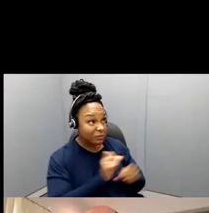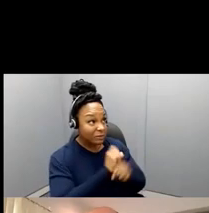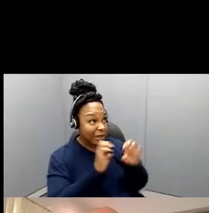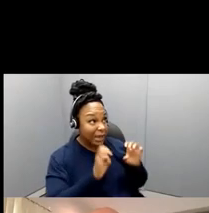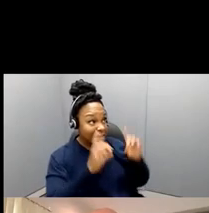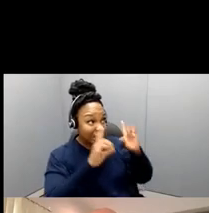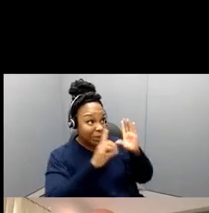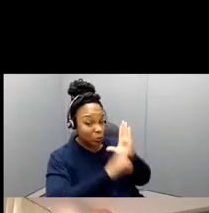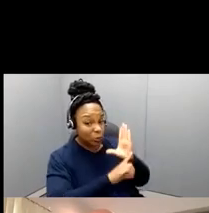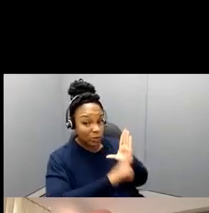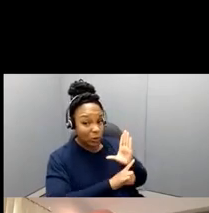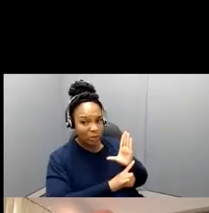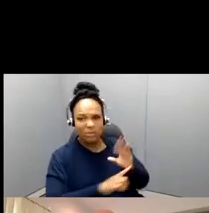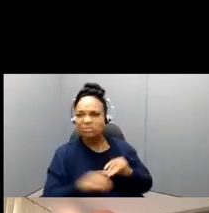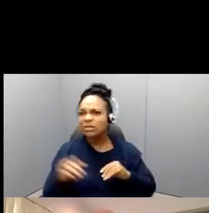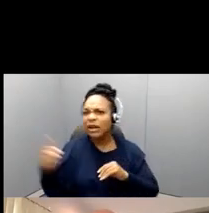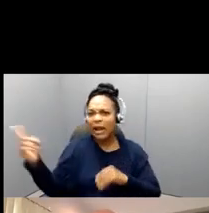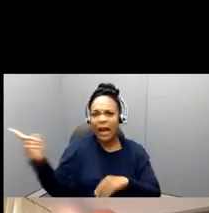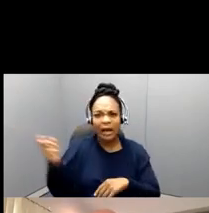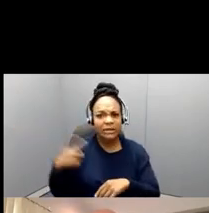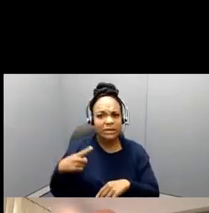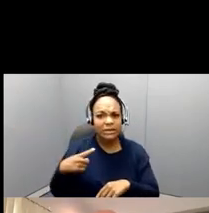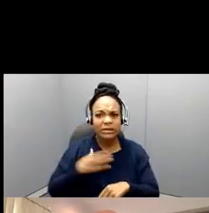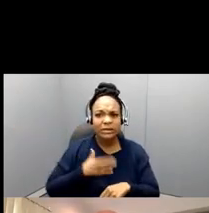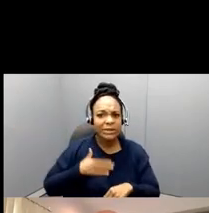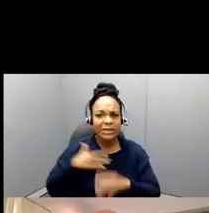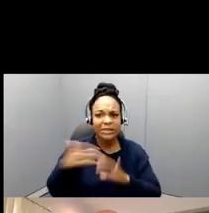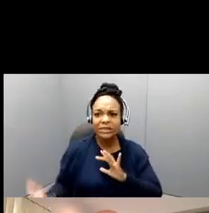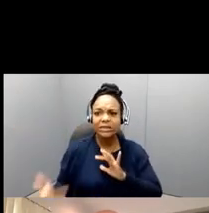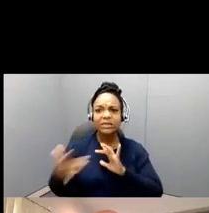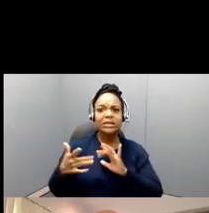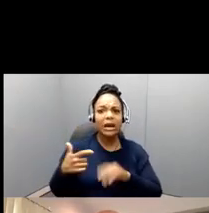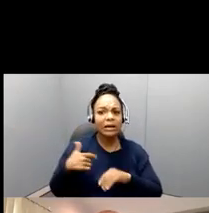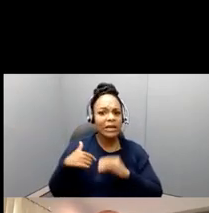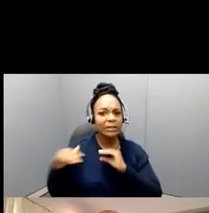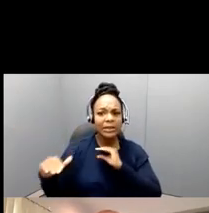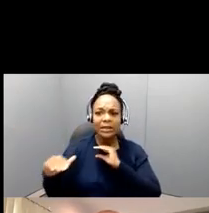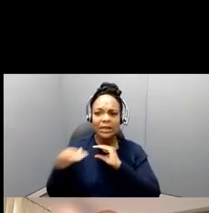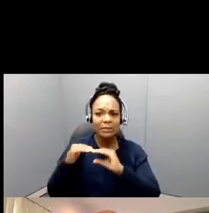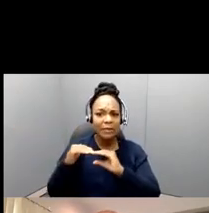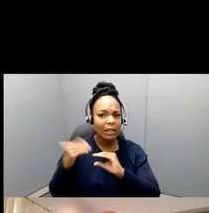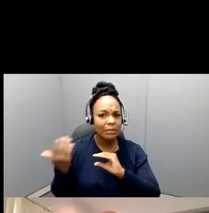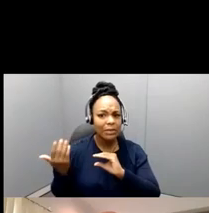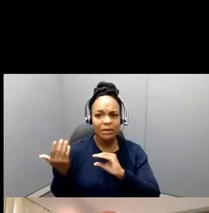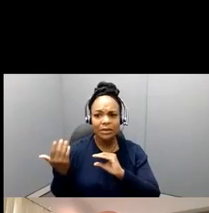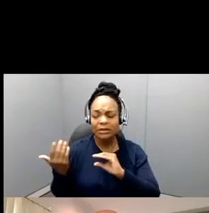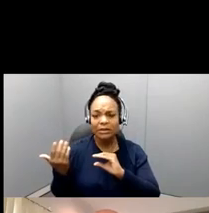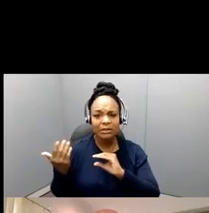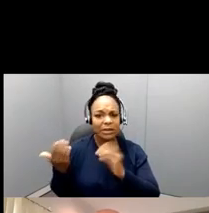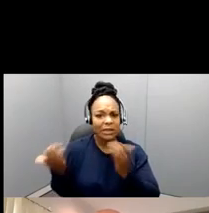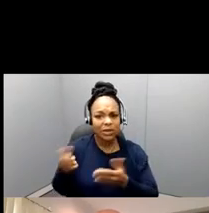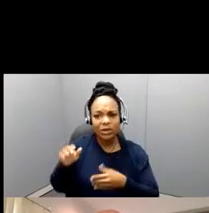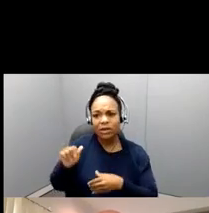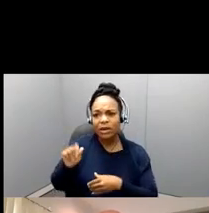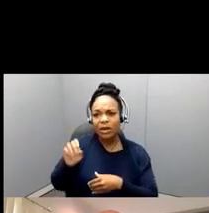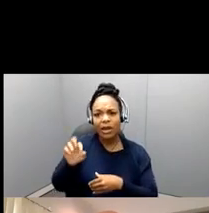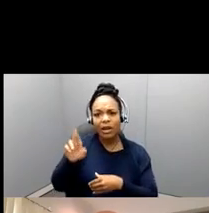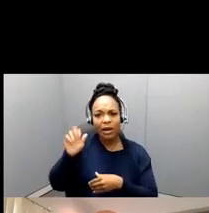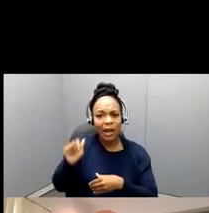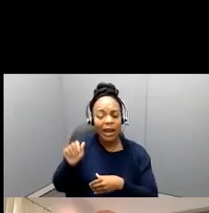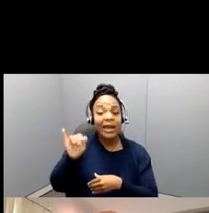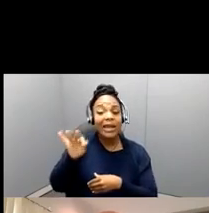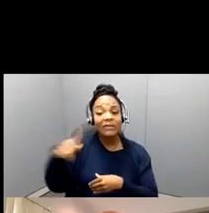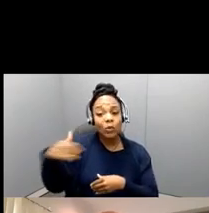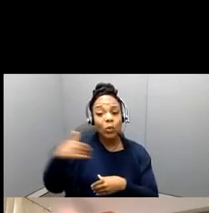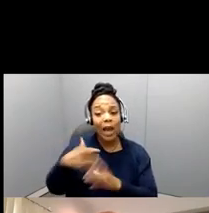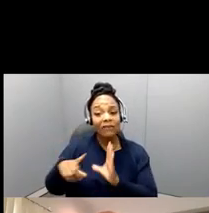you can, you want to reach out to me via email, to AERA, we'll, and you have an abstract of your study, we